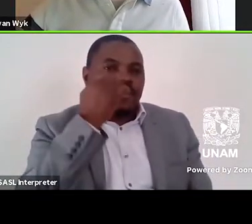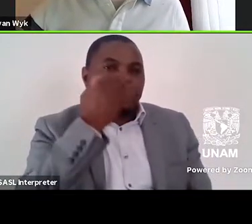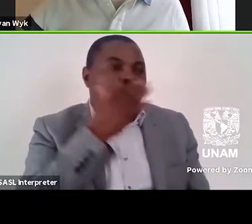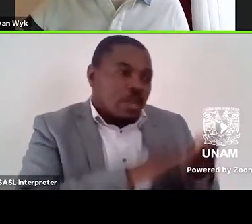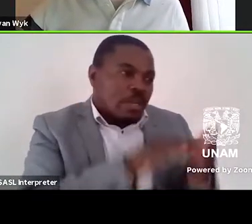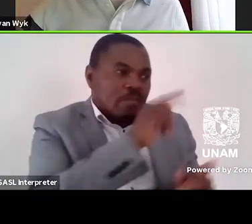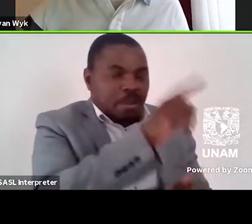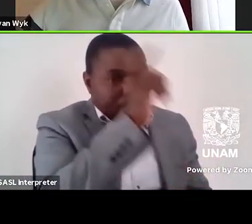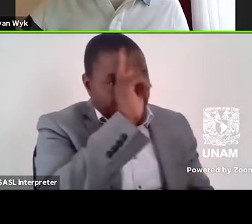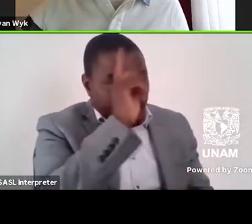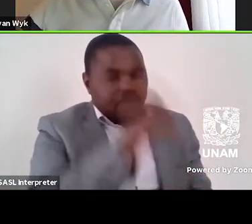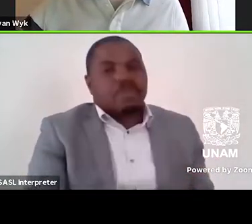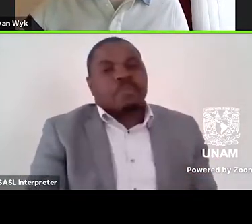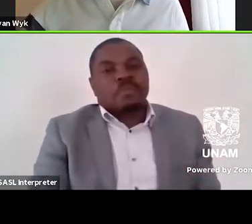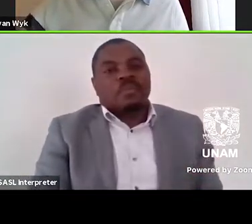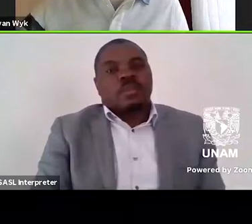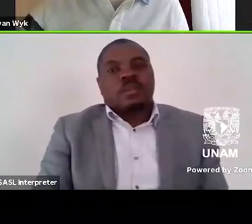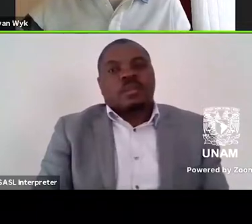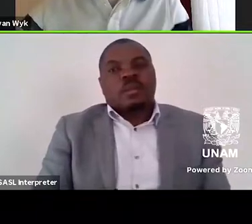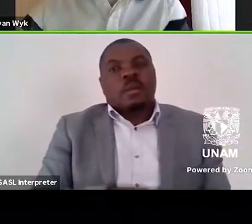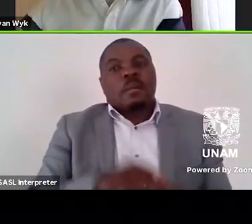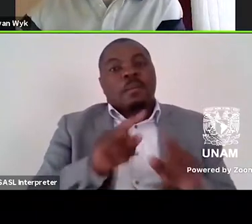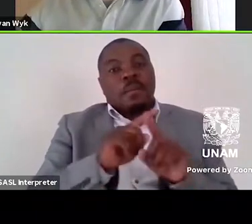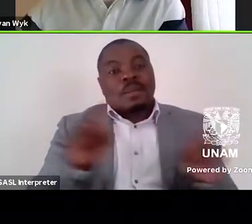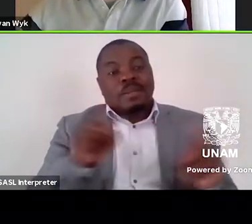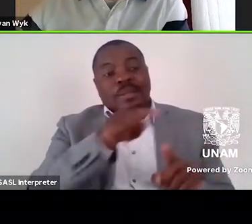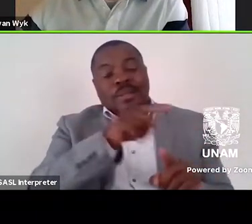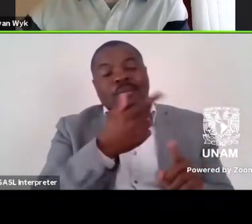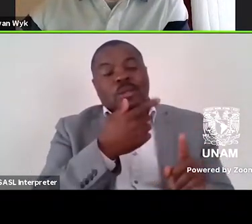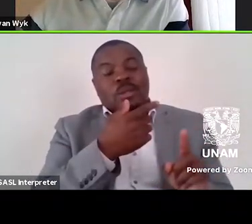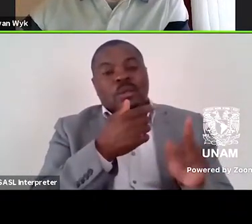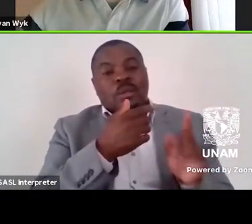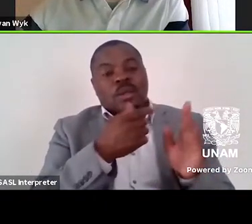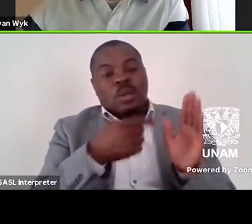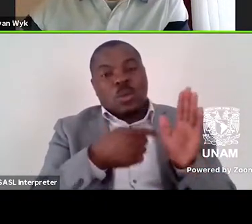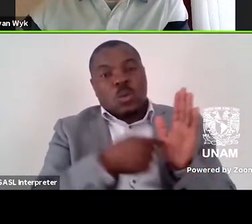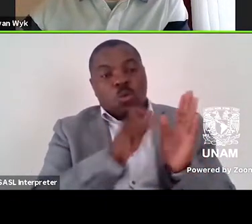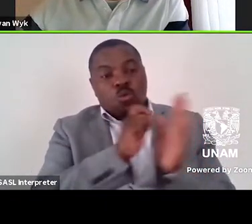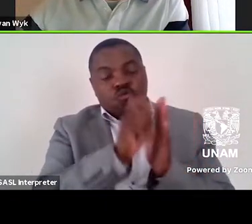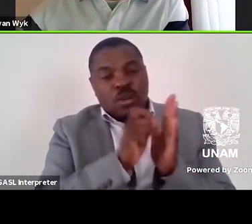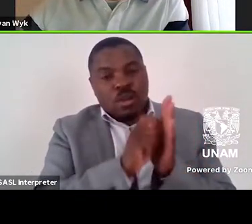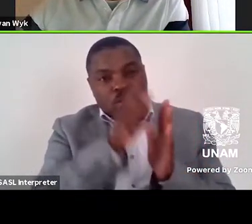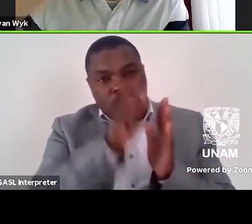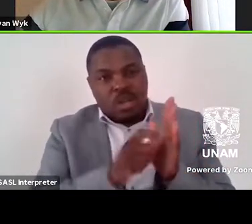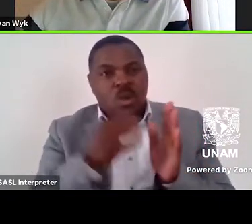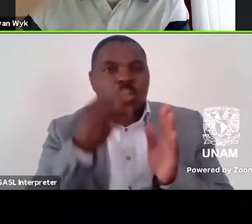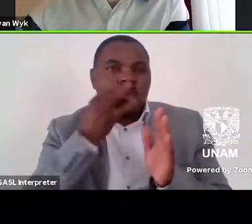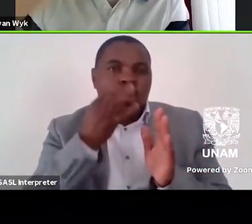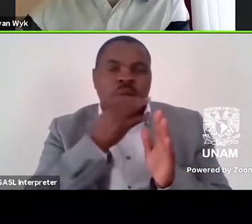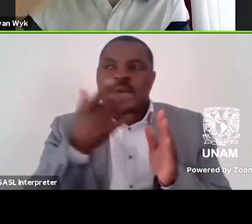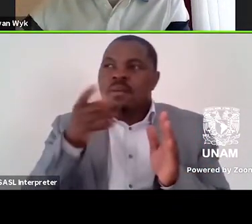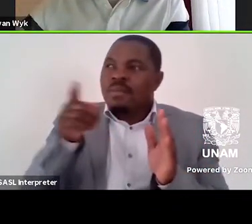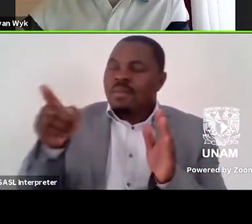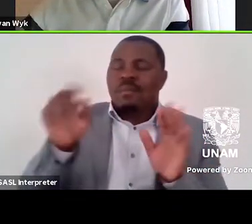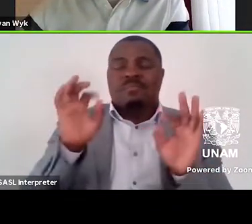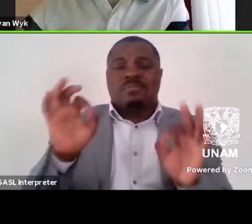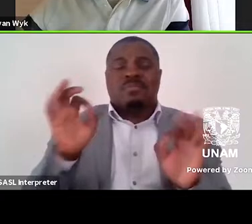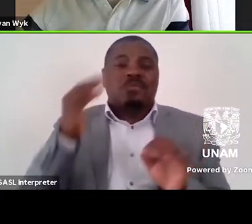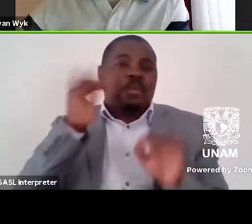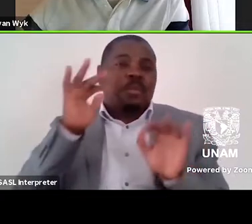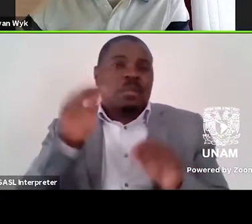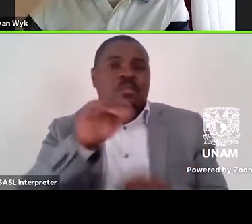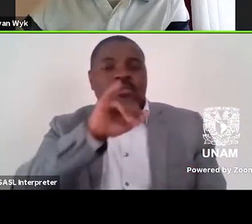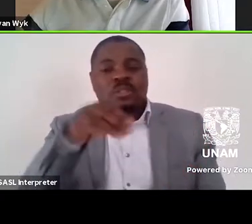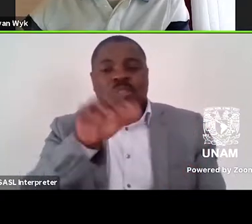that define South African society may, for Payton, be addressed by a singular and elegant solution, white people. Jarvis, the white